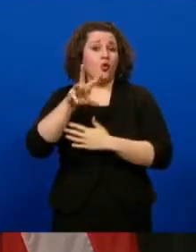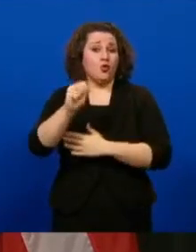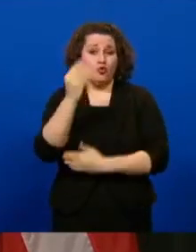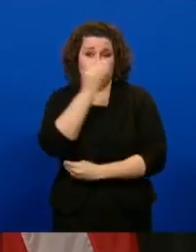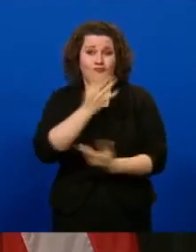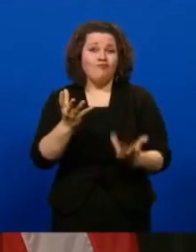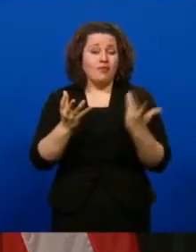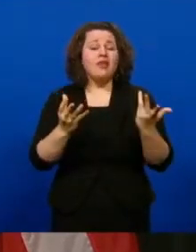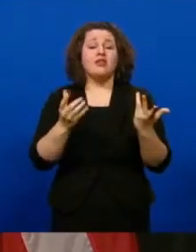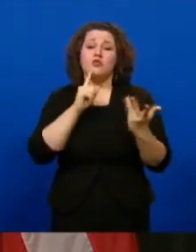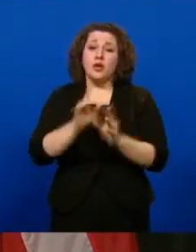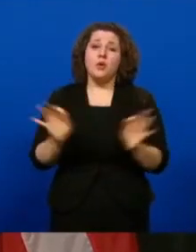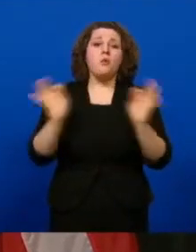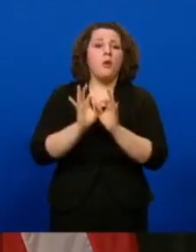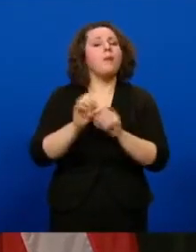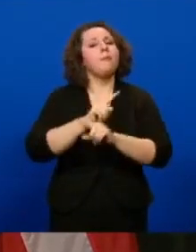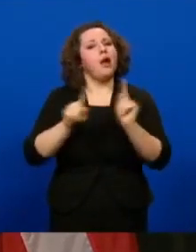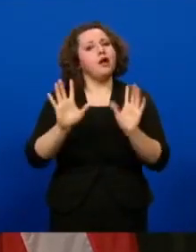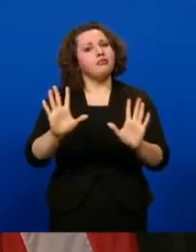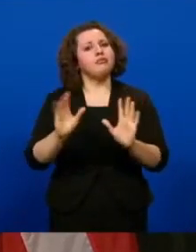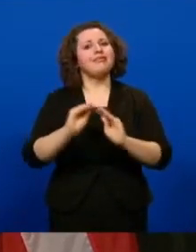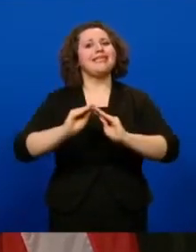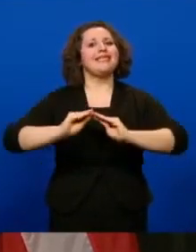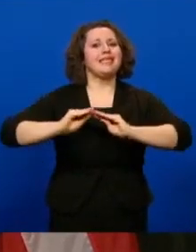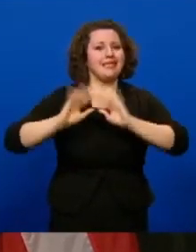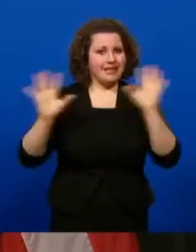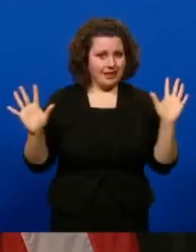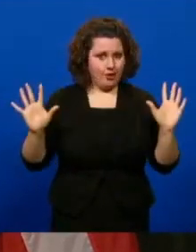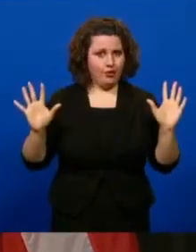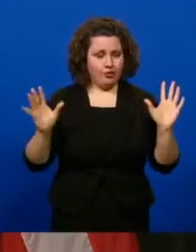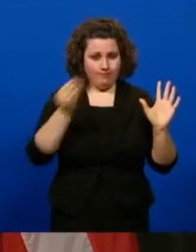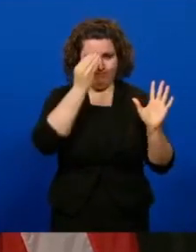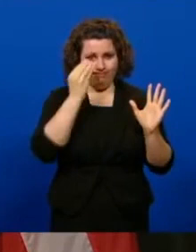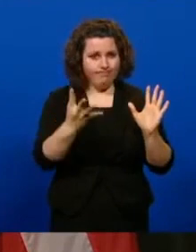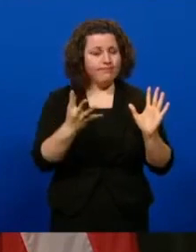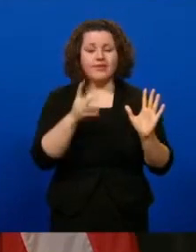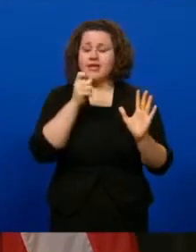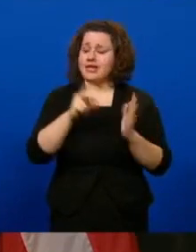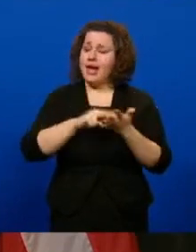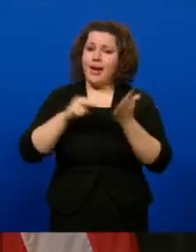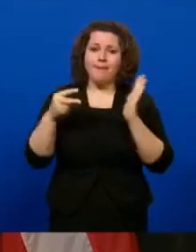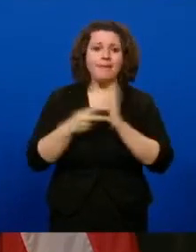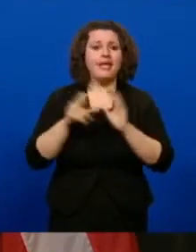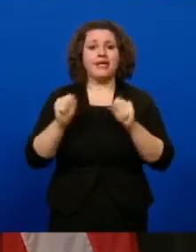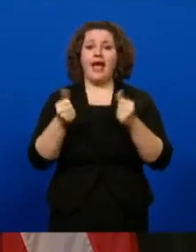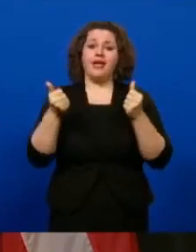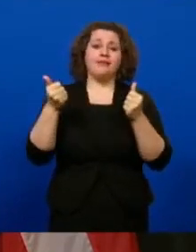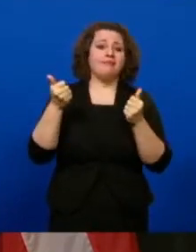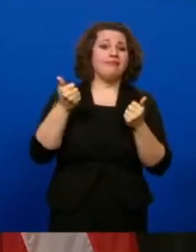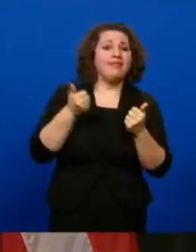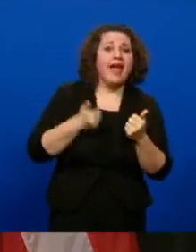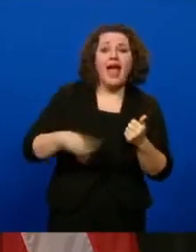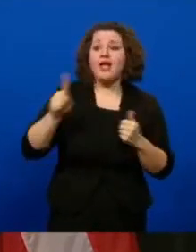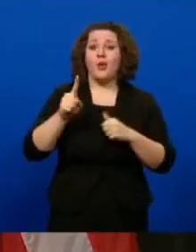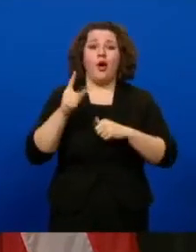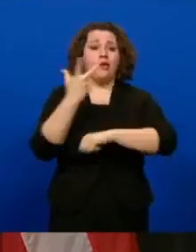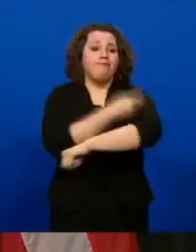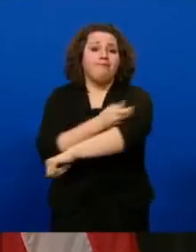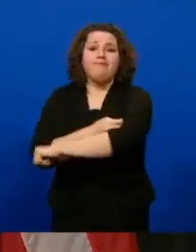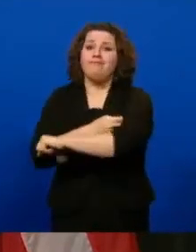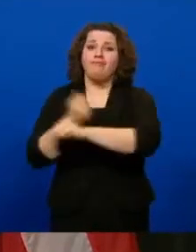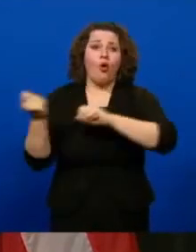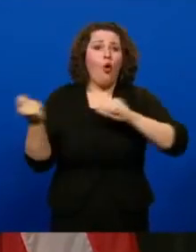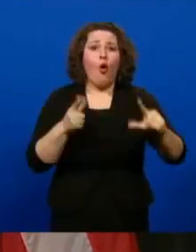an important step forward, but I want to be very clear. This does not mean that we can open vaccination up to all